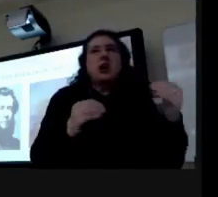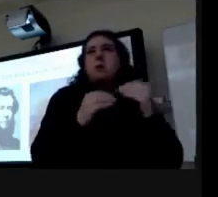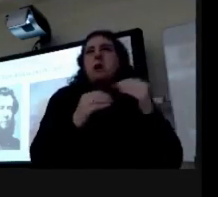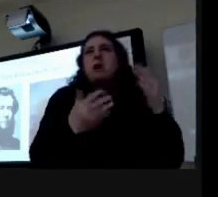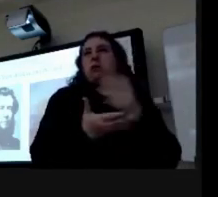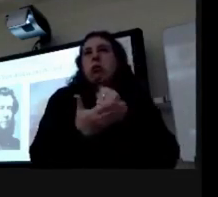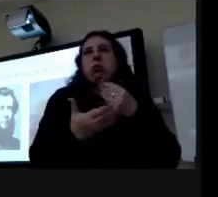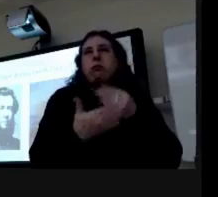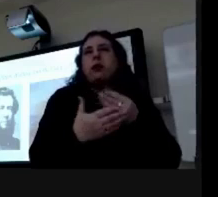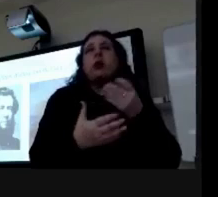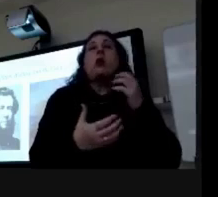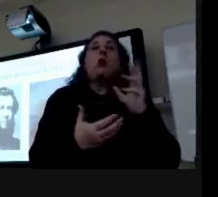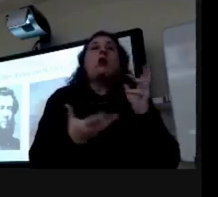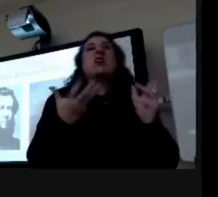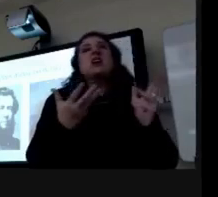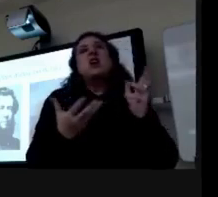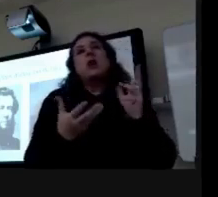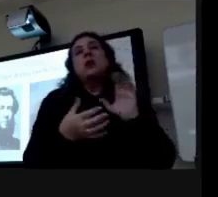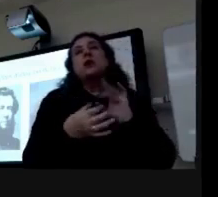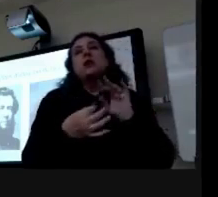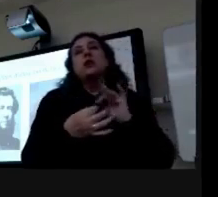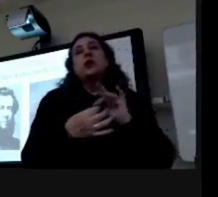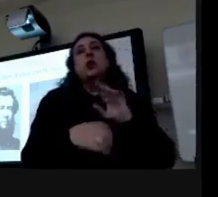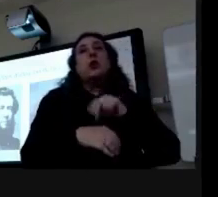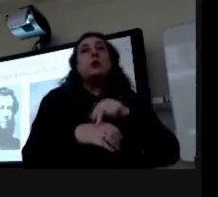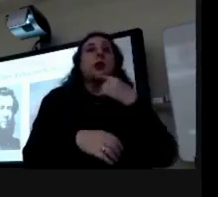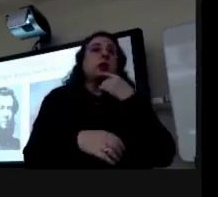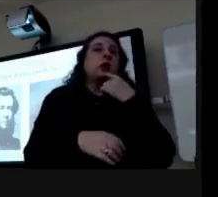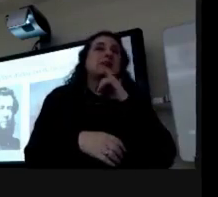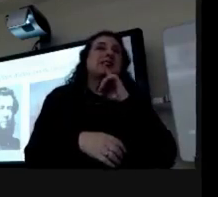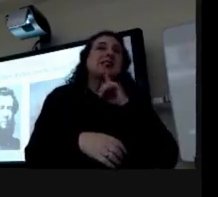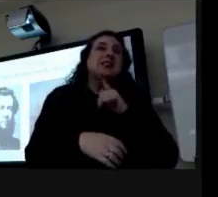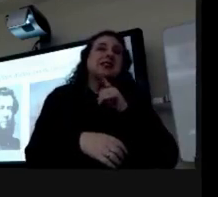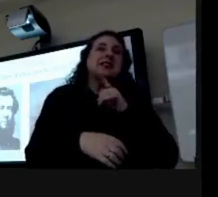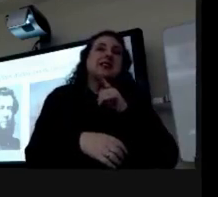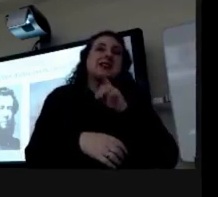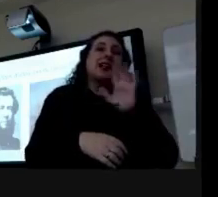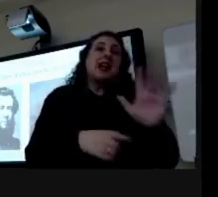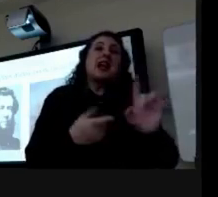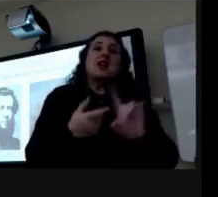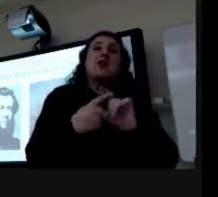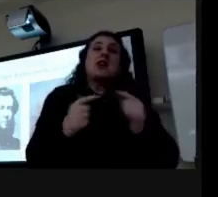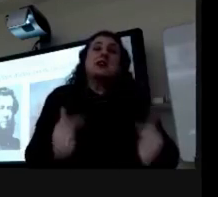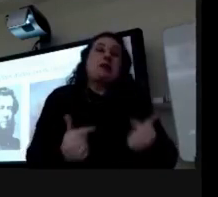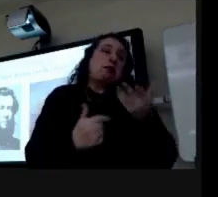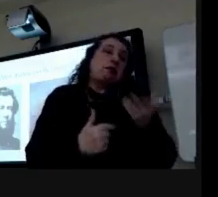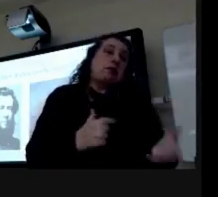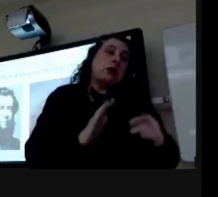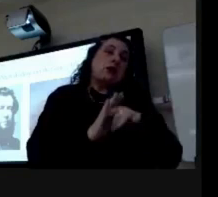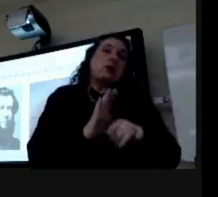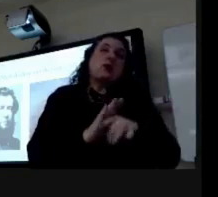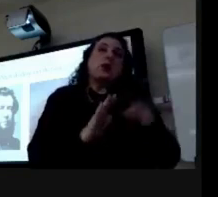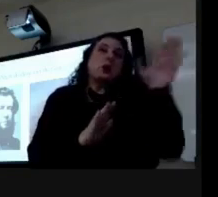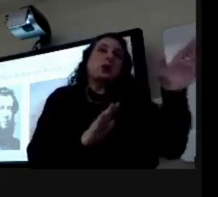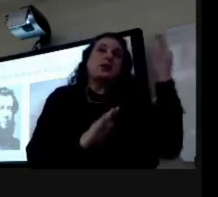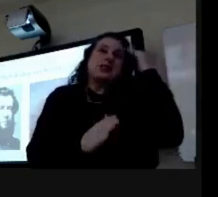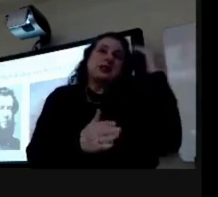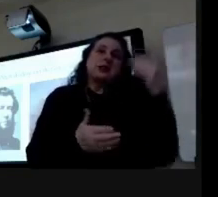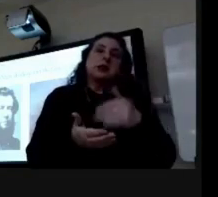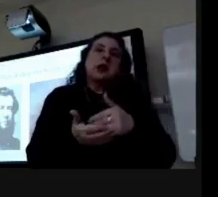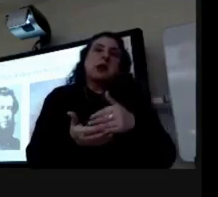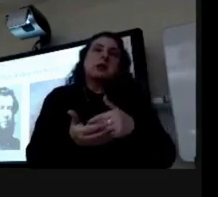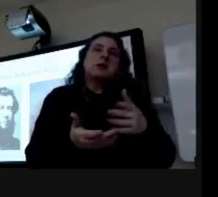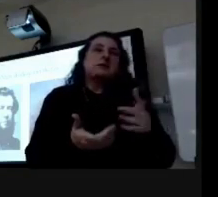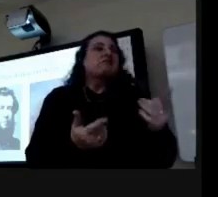expectations or the story that's usually told is his friends lived in springfield and they knew he was a doctor so they